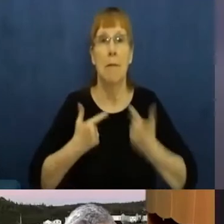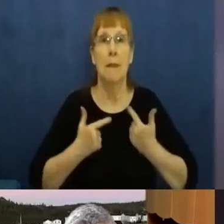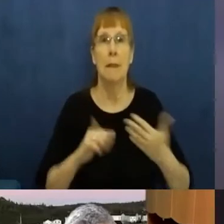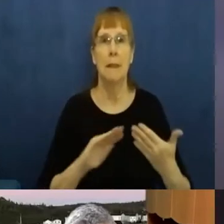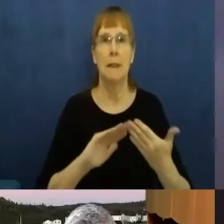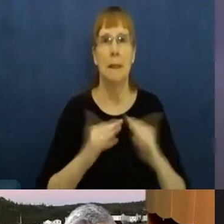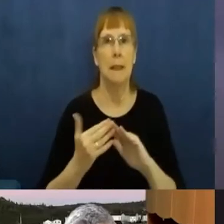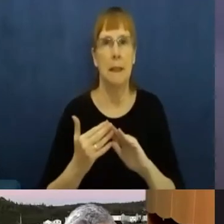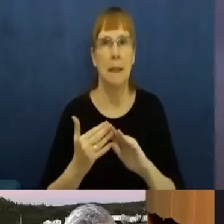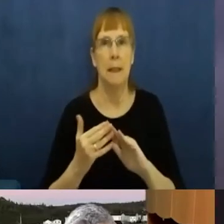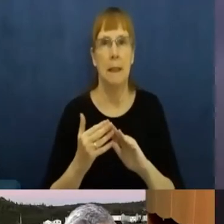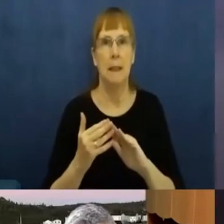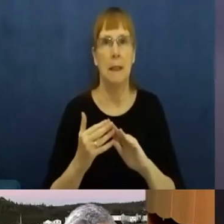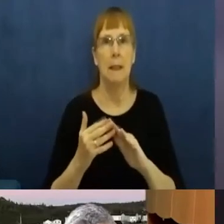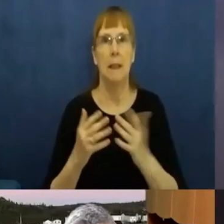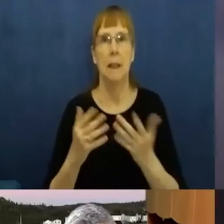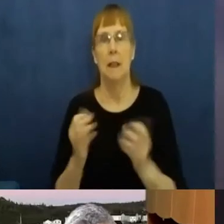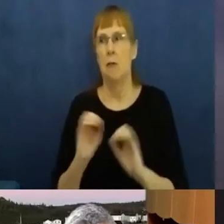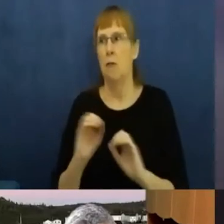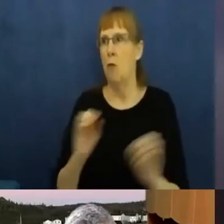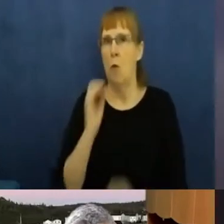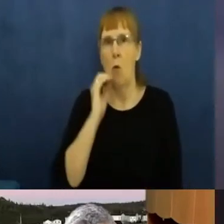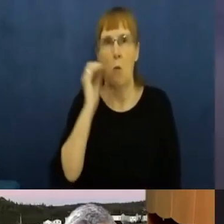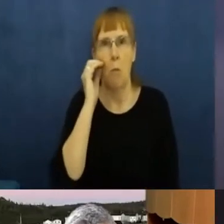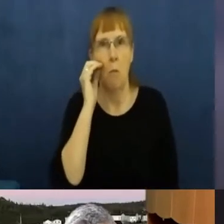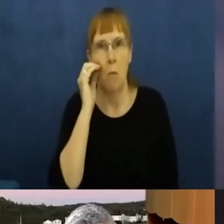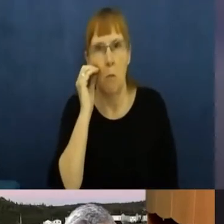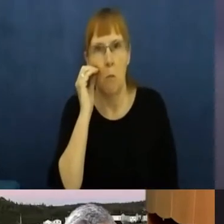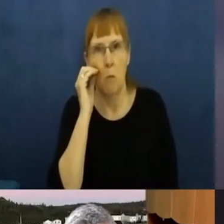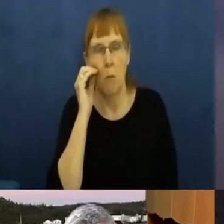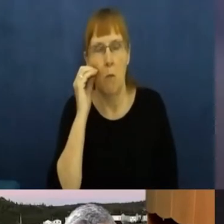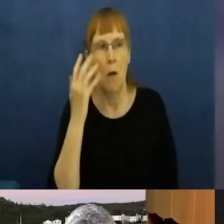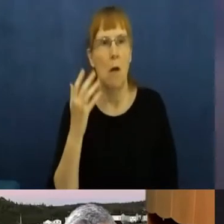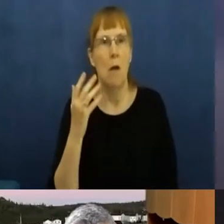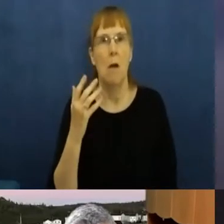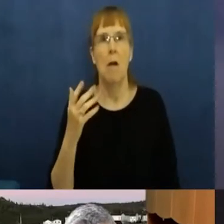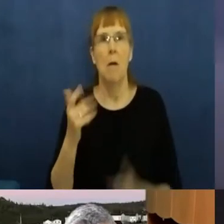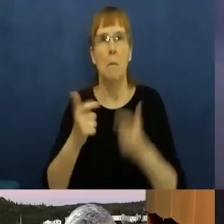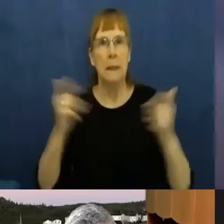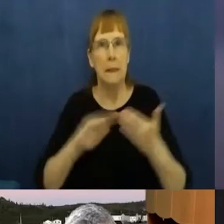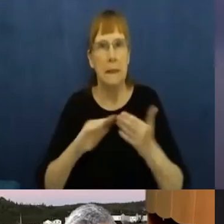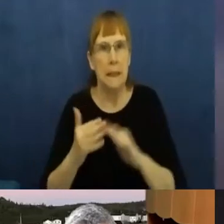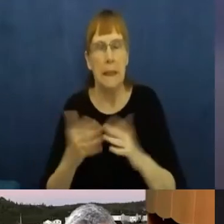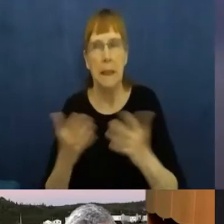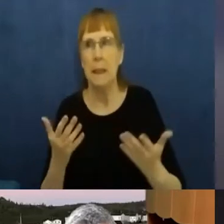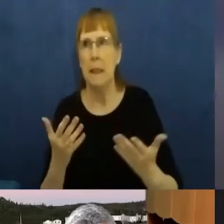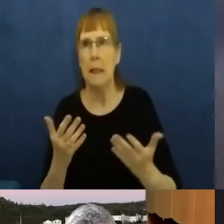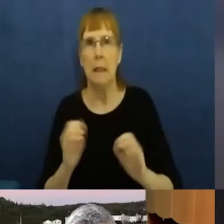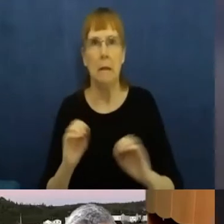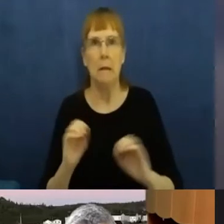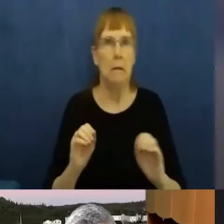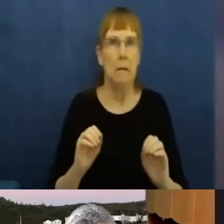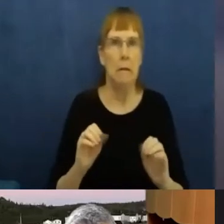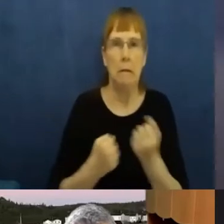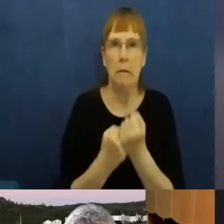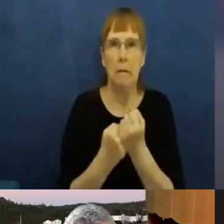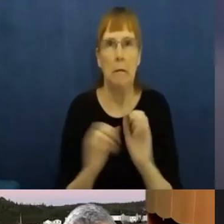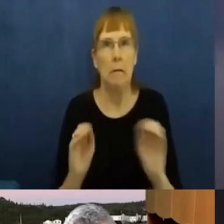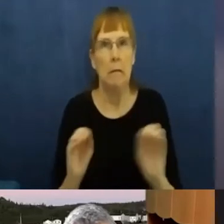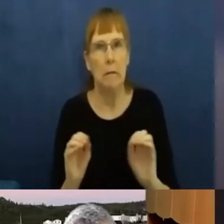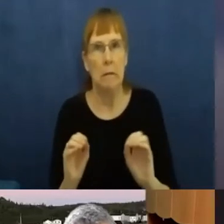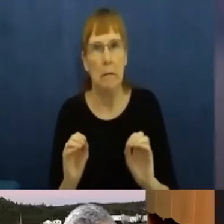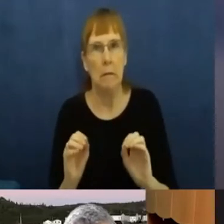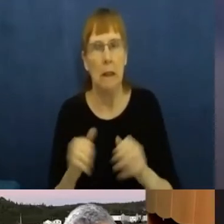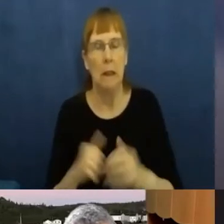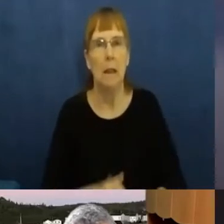unemployment and homelessness. I heard worry about those outside the territory who would happen